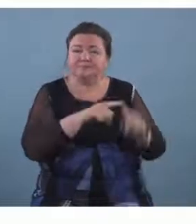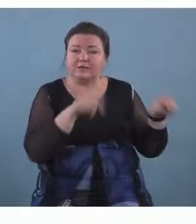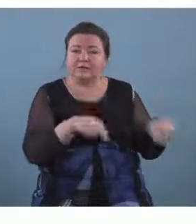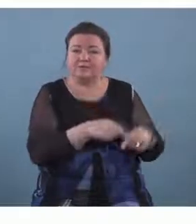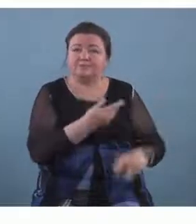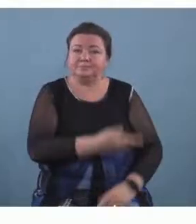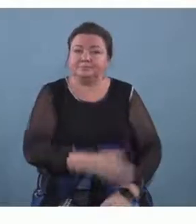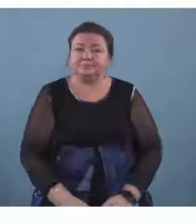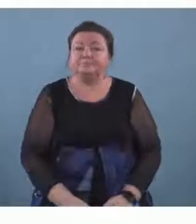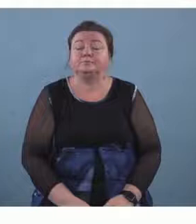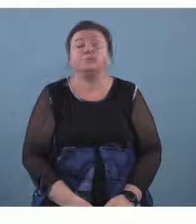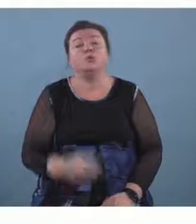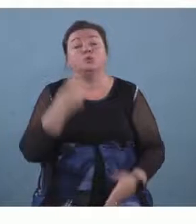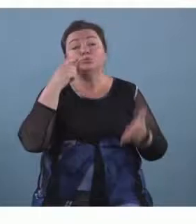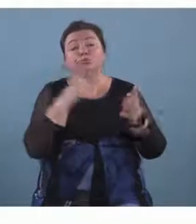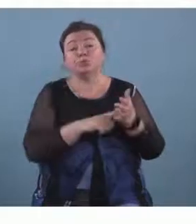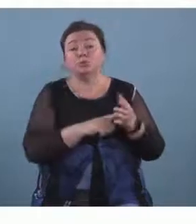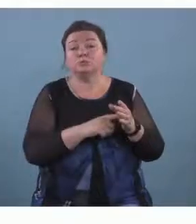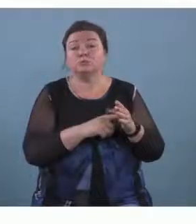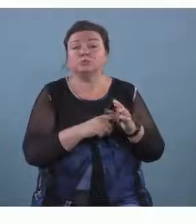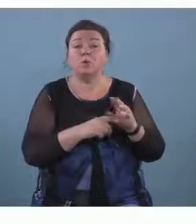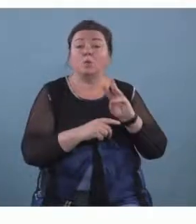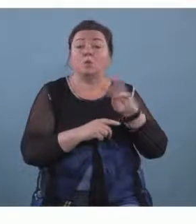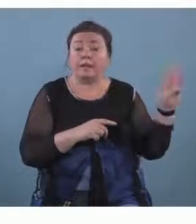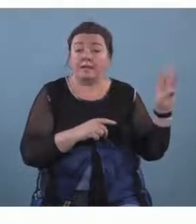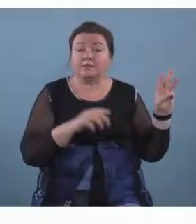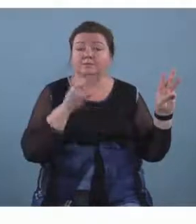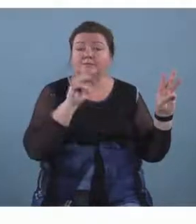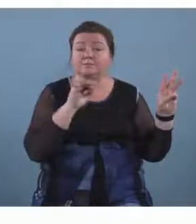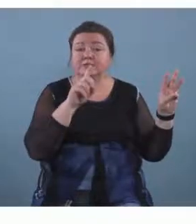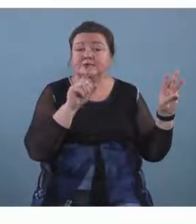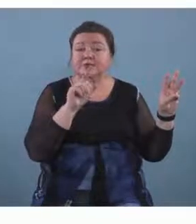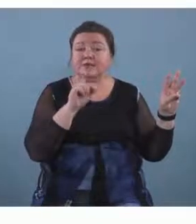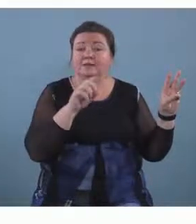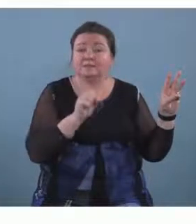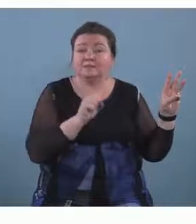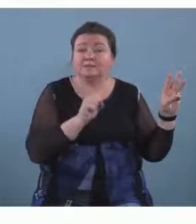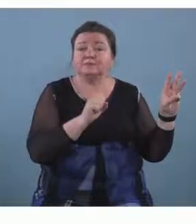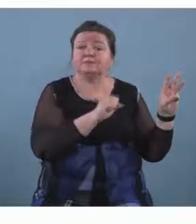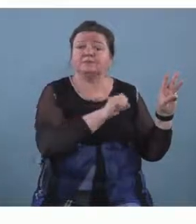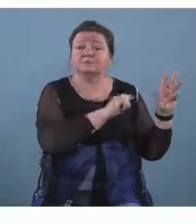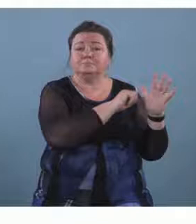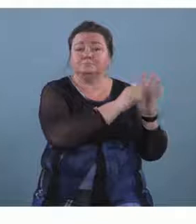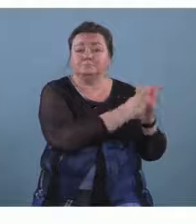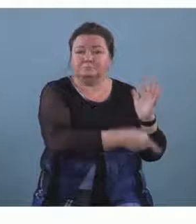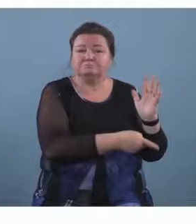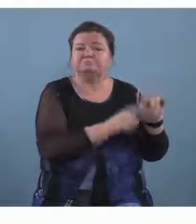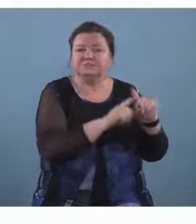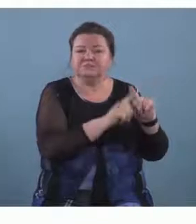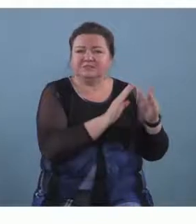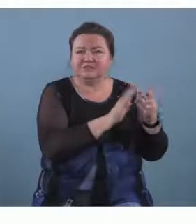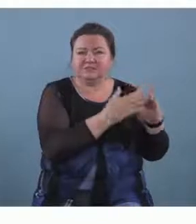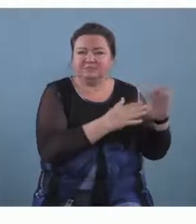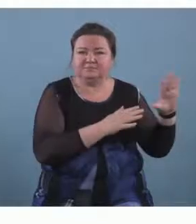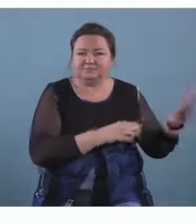so if you look here we have the west midlands roberham roberham and devon and um we have